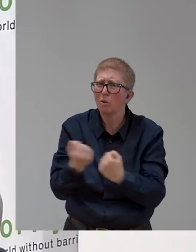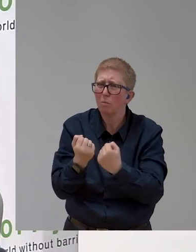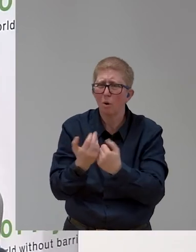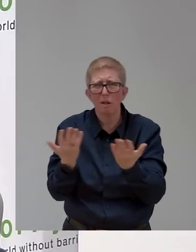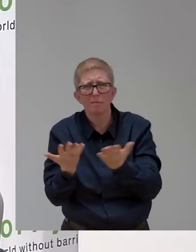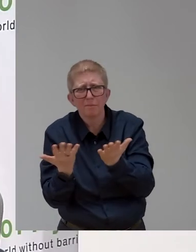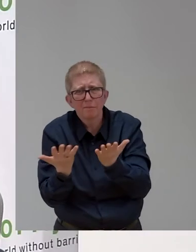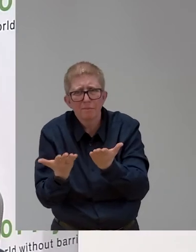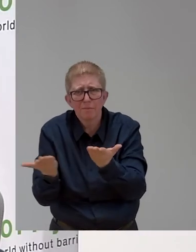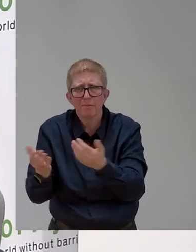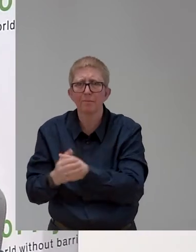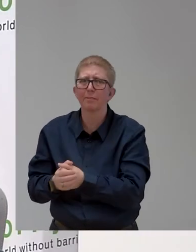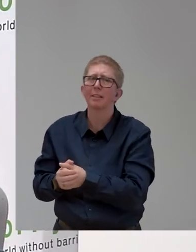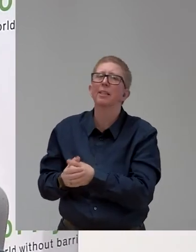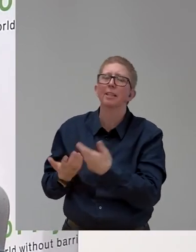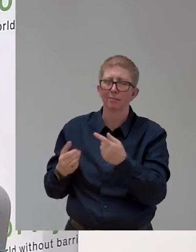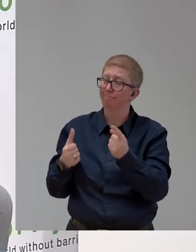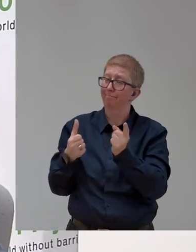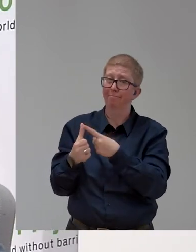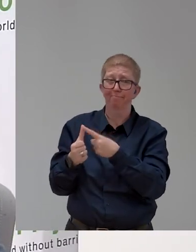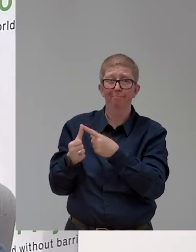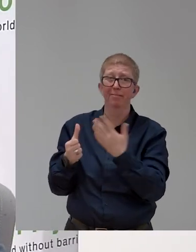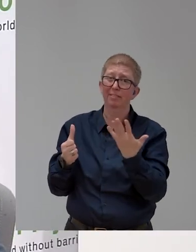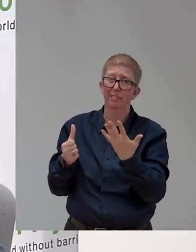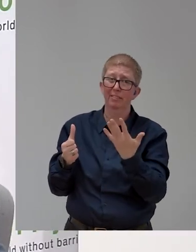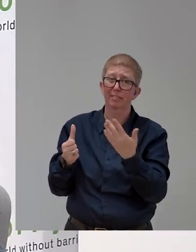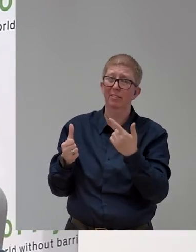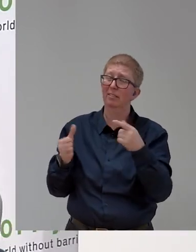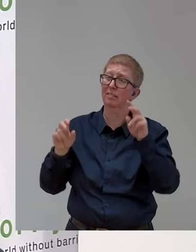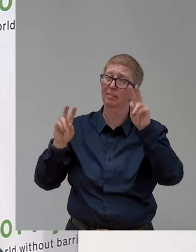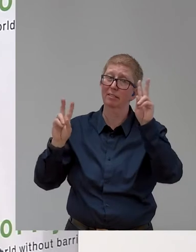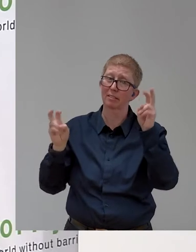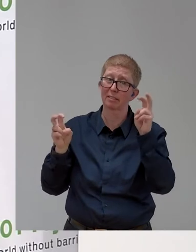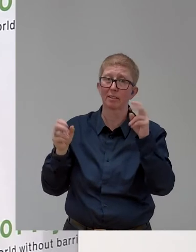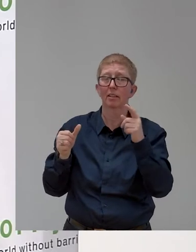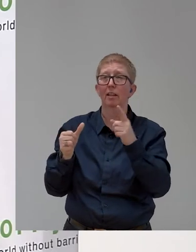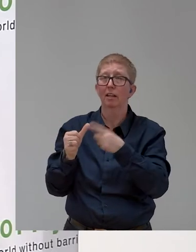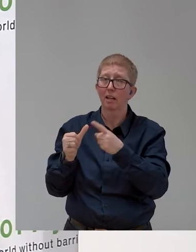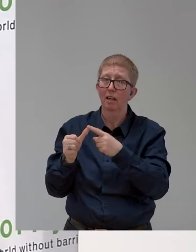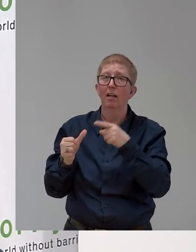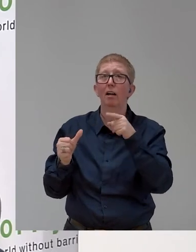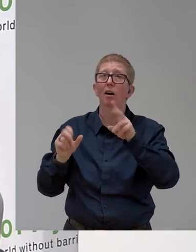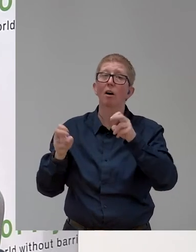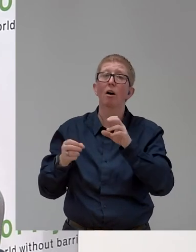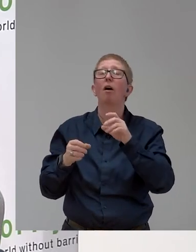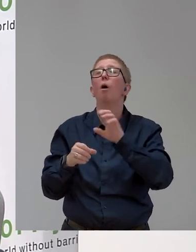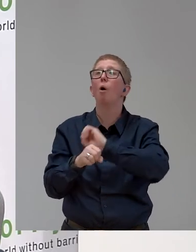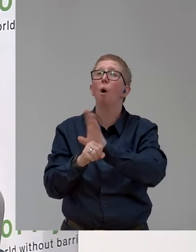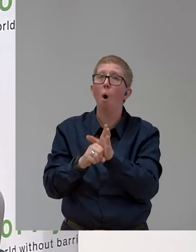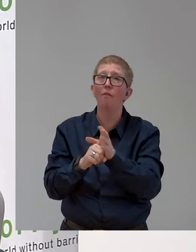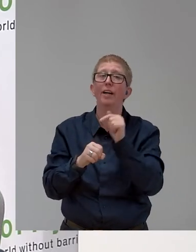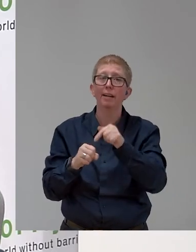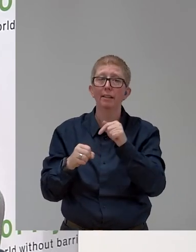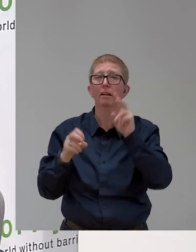have another three days on the topic on COVID, the crisis, persons with disabilities and how